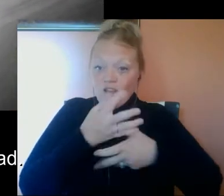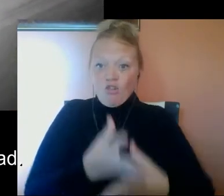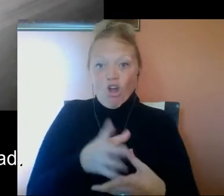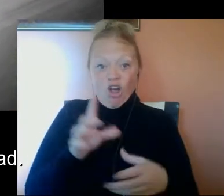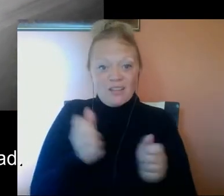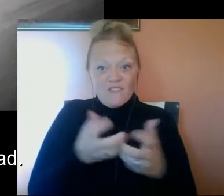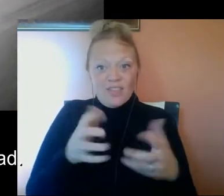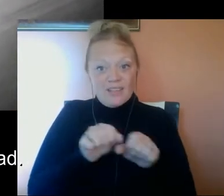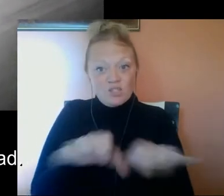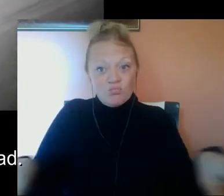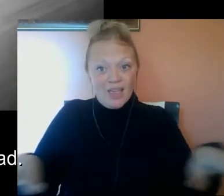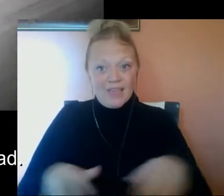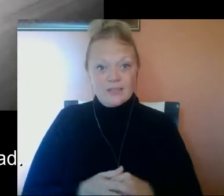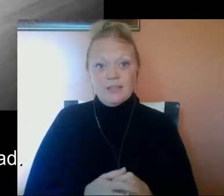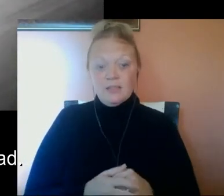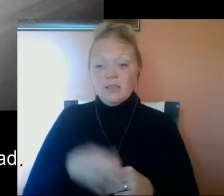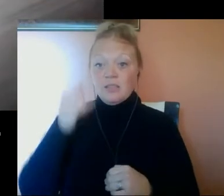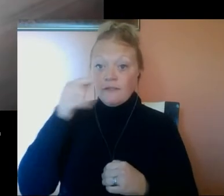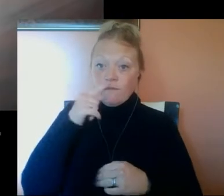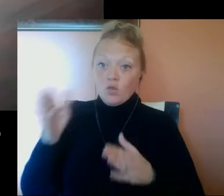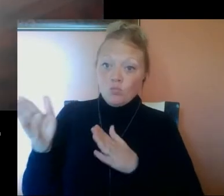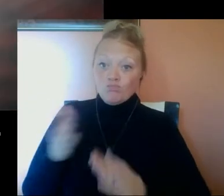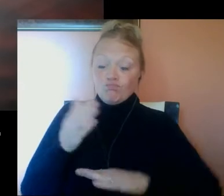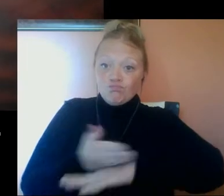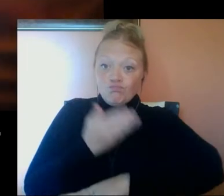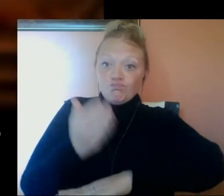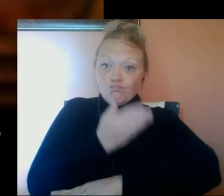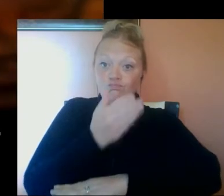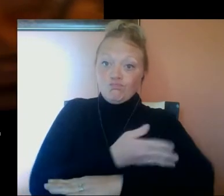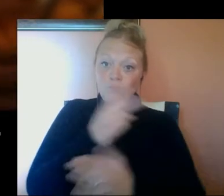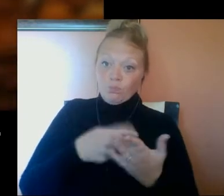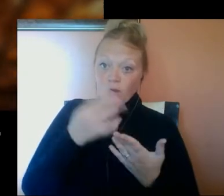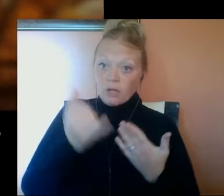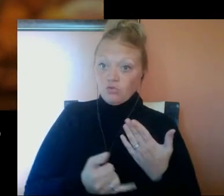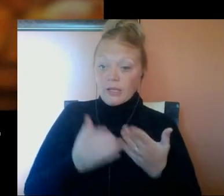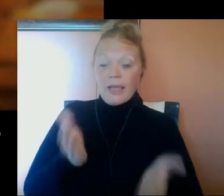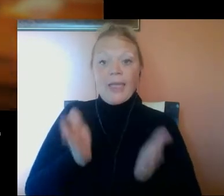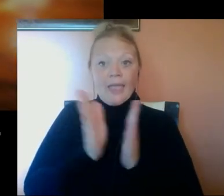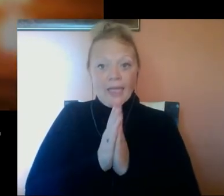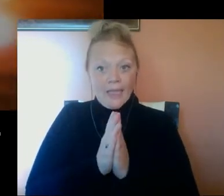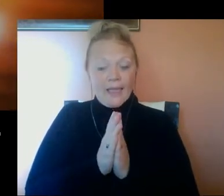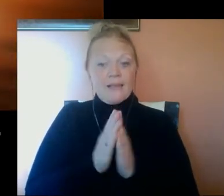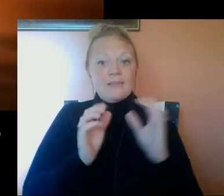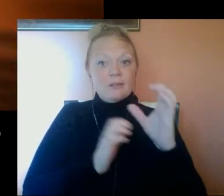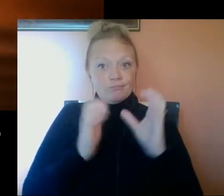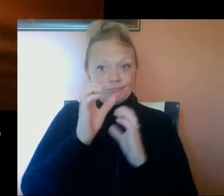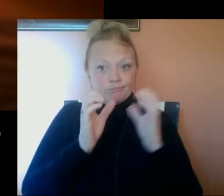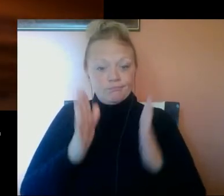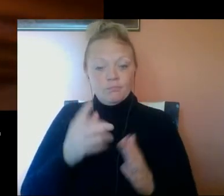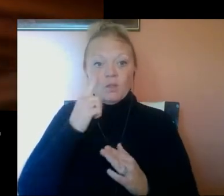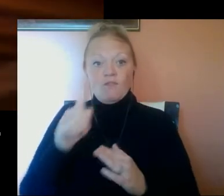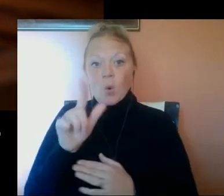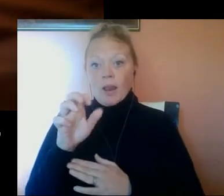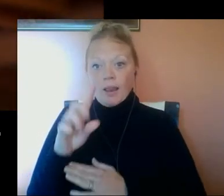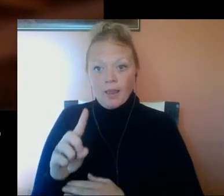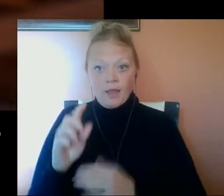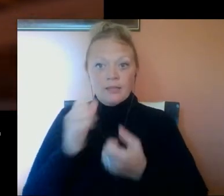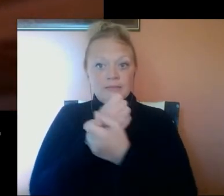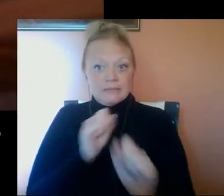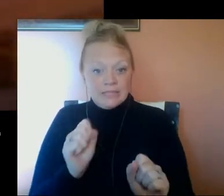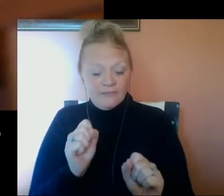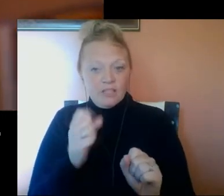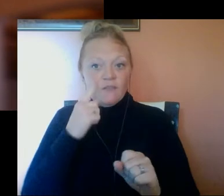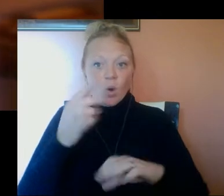cause paint chips or dust to spread. If you are planning on any home improvement projects, ask your contractor for lead safety for